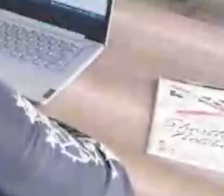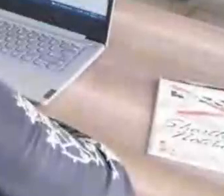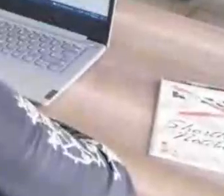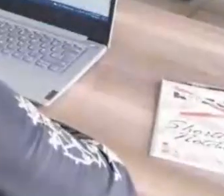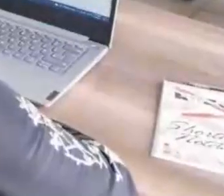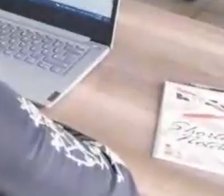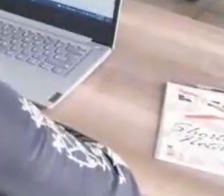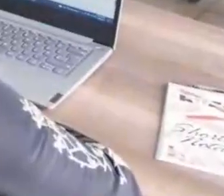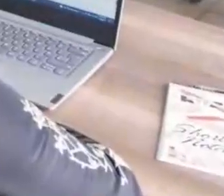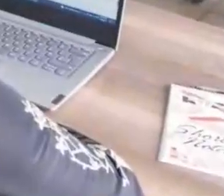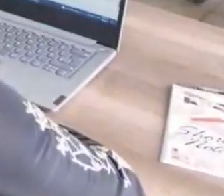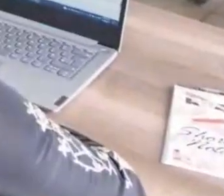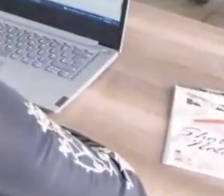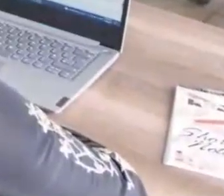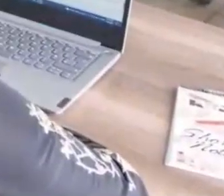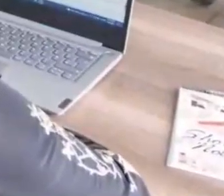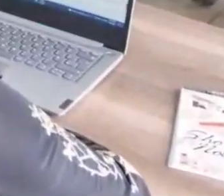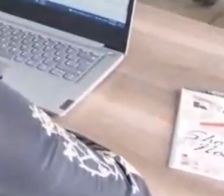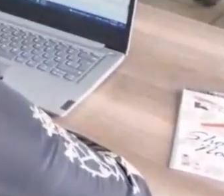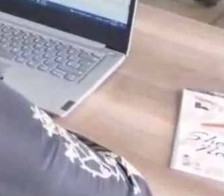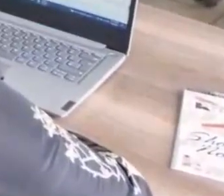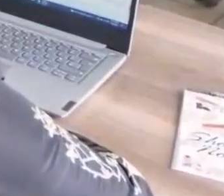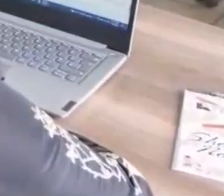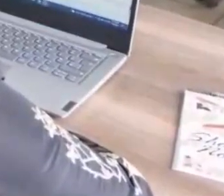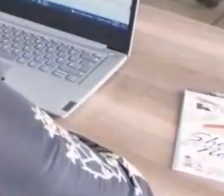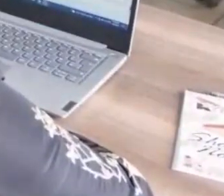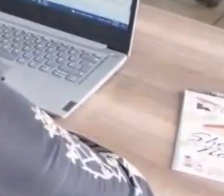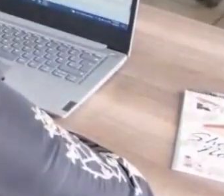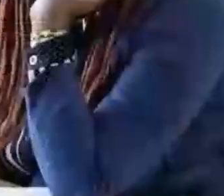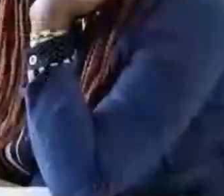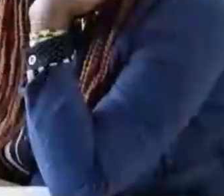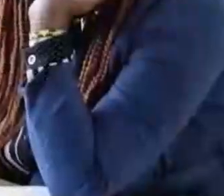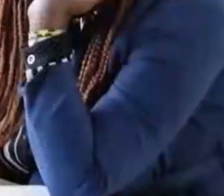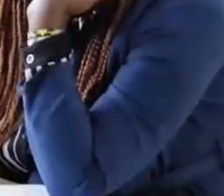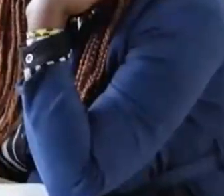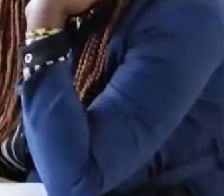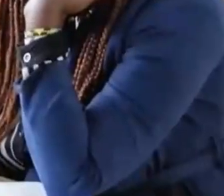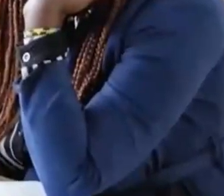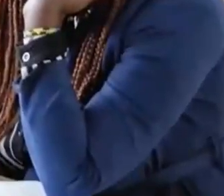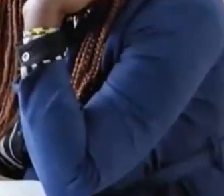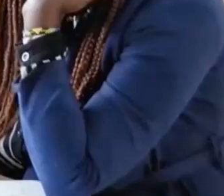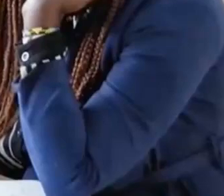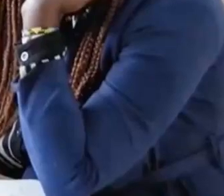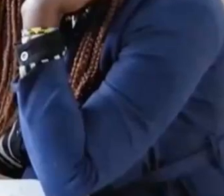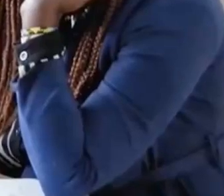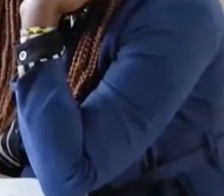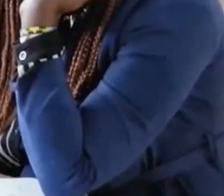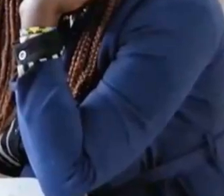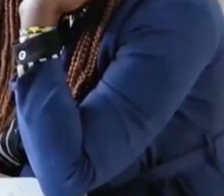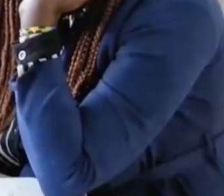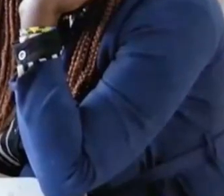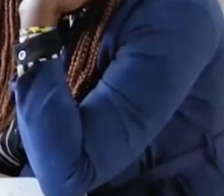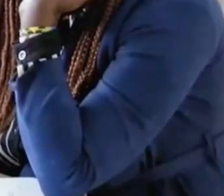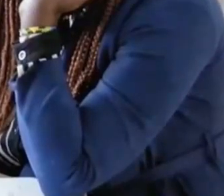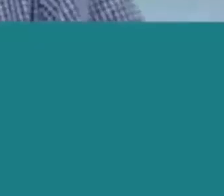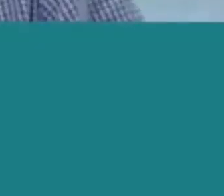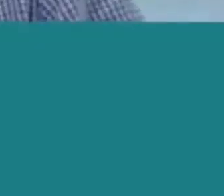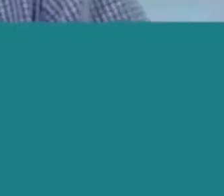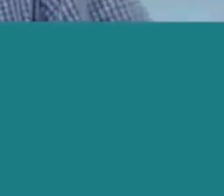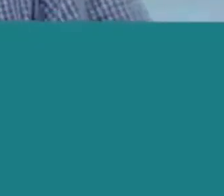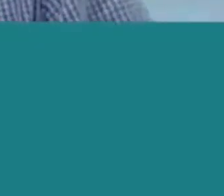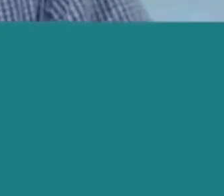while at the same time identifying and adapting training programs for people with disabilities